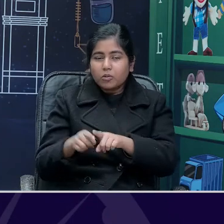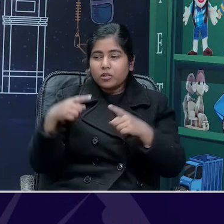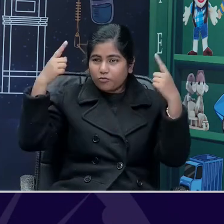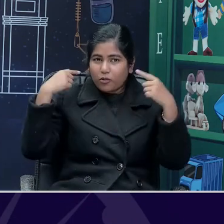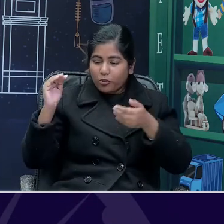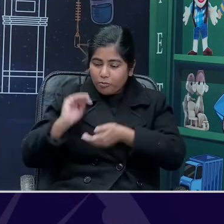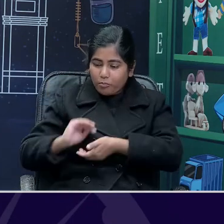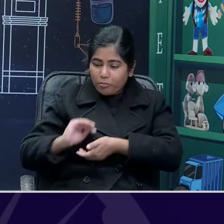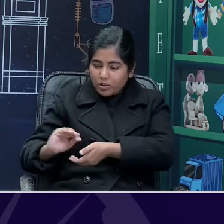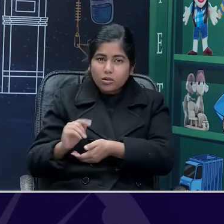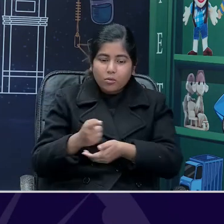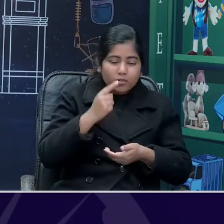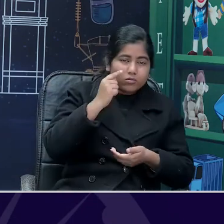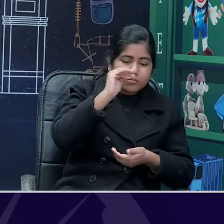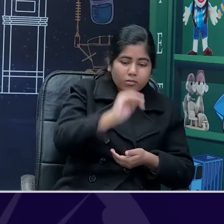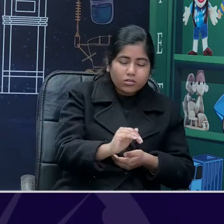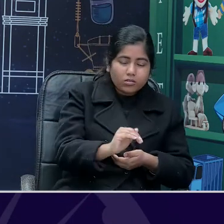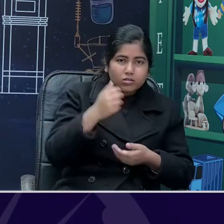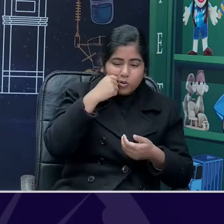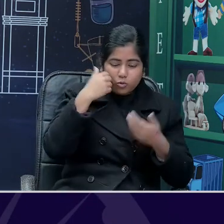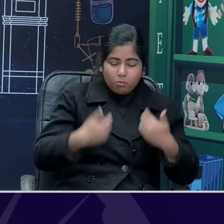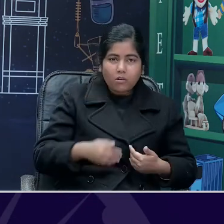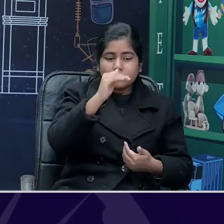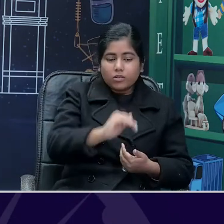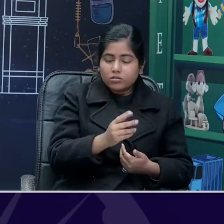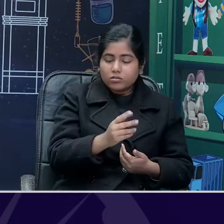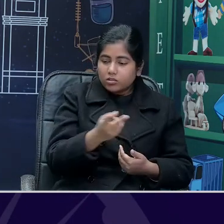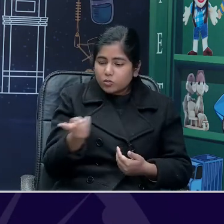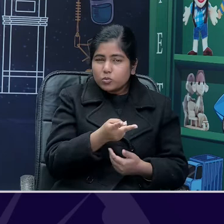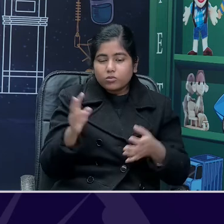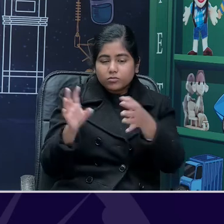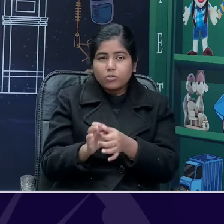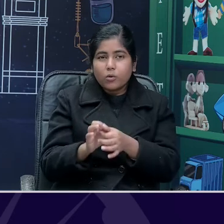and the child. The feelings expressed.